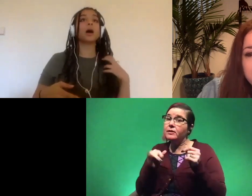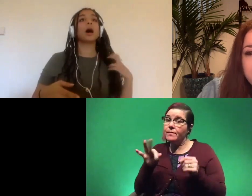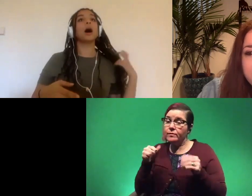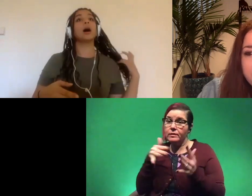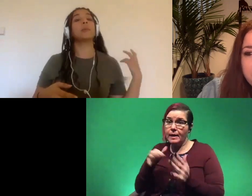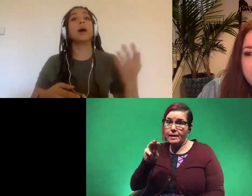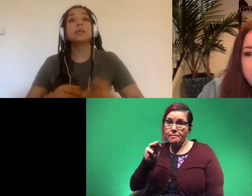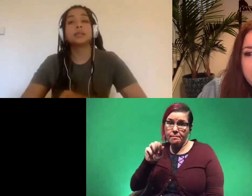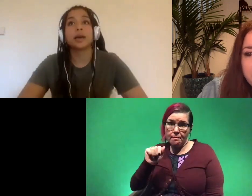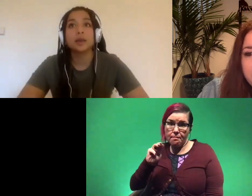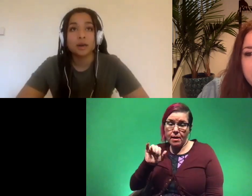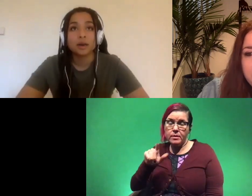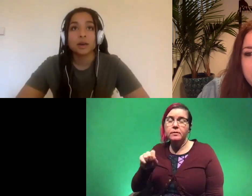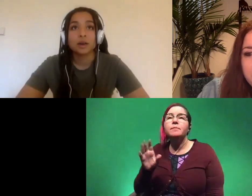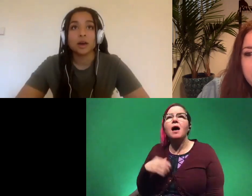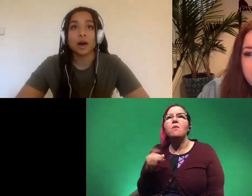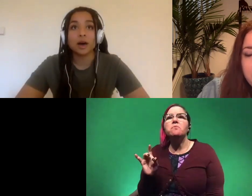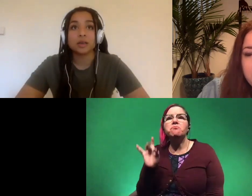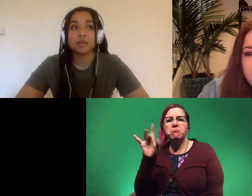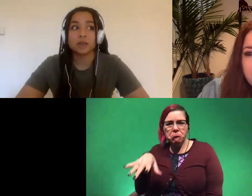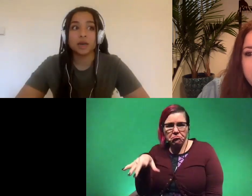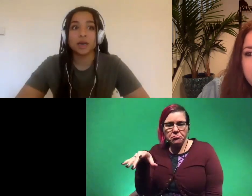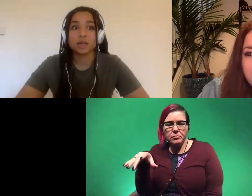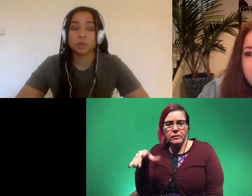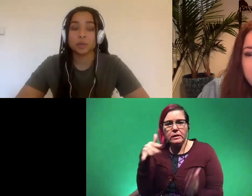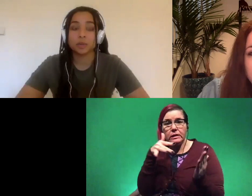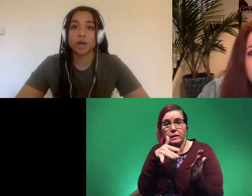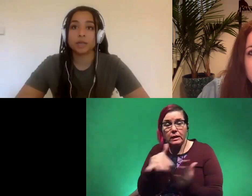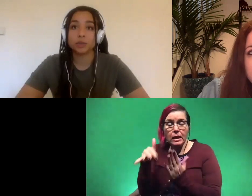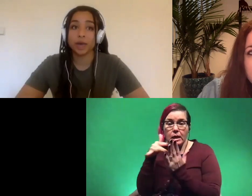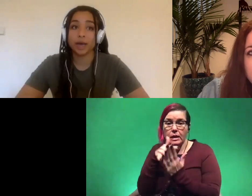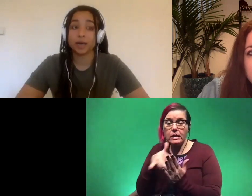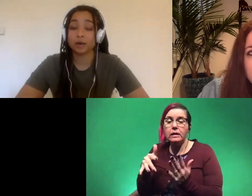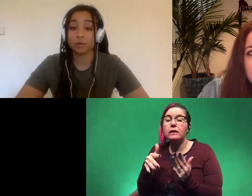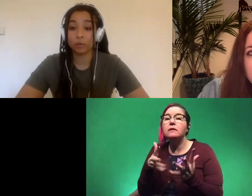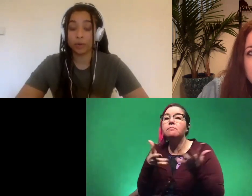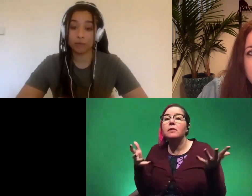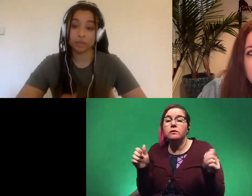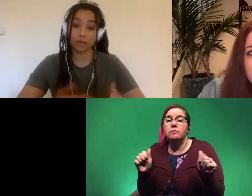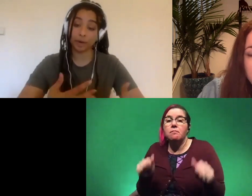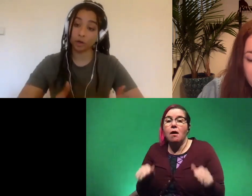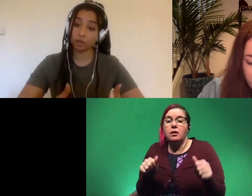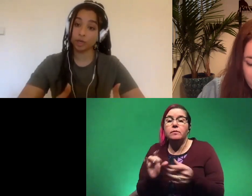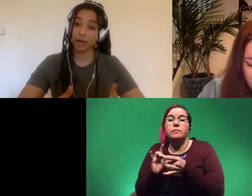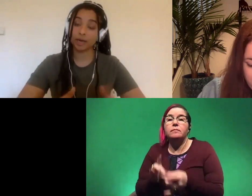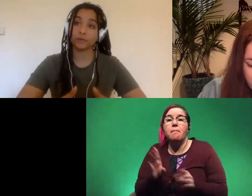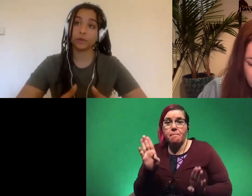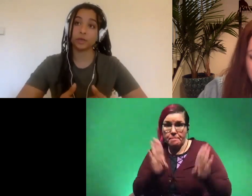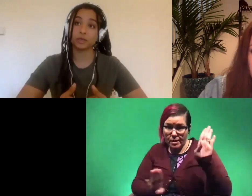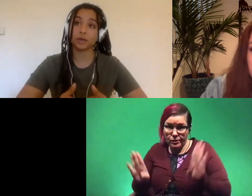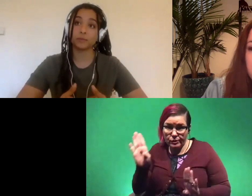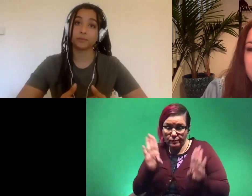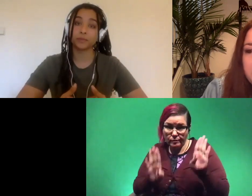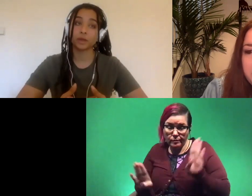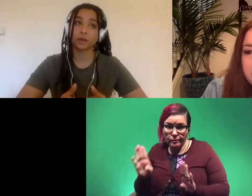um i would say uh study as much as you can when it comes to like biology and if there